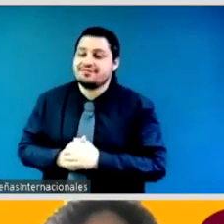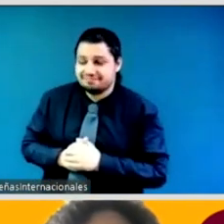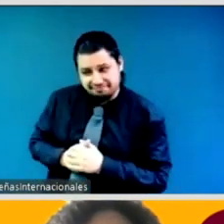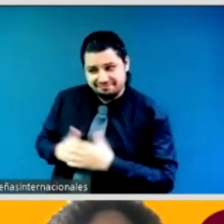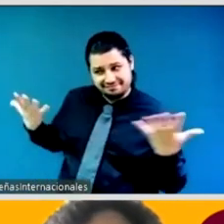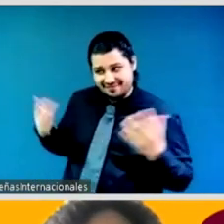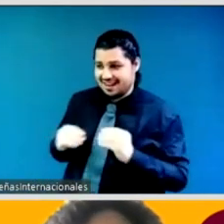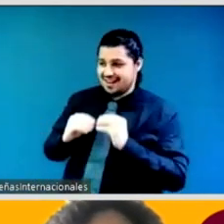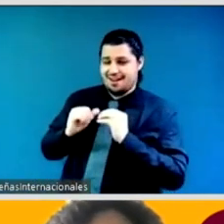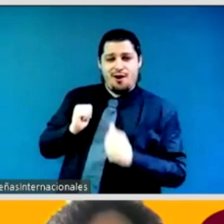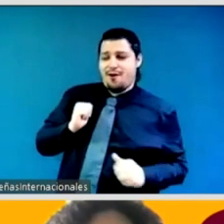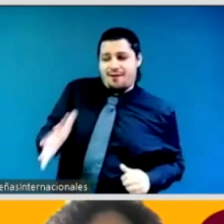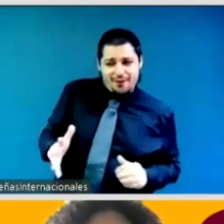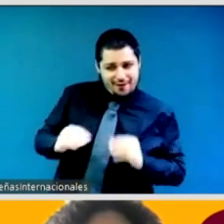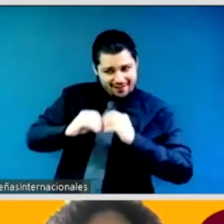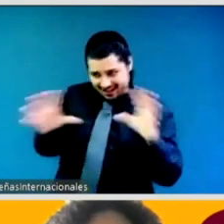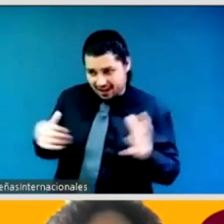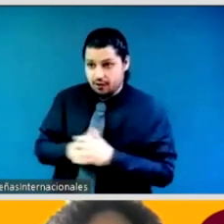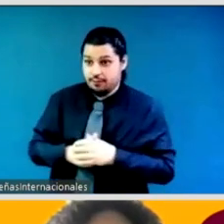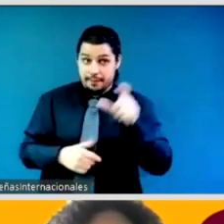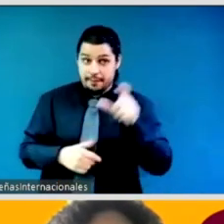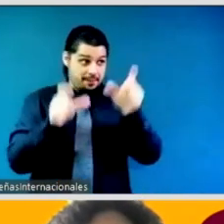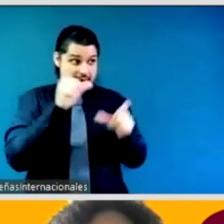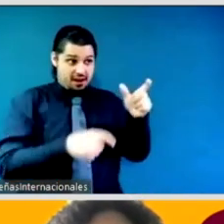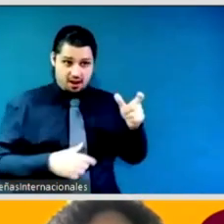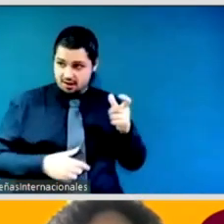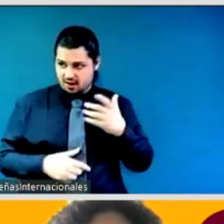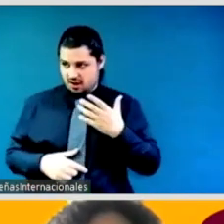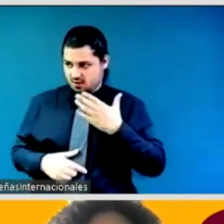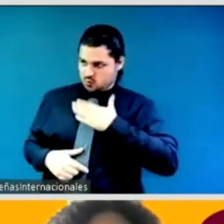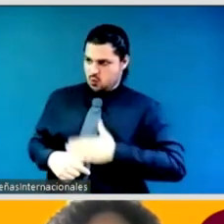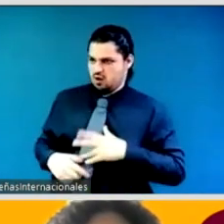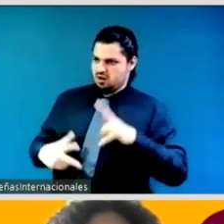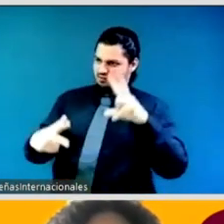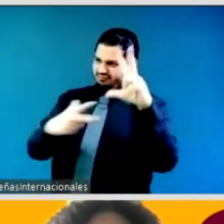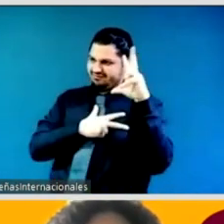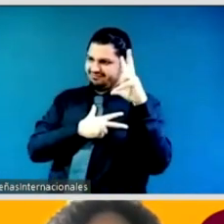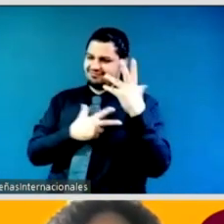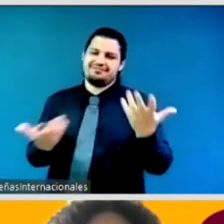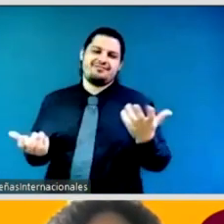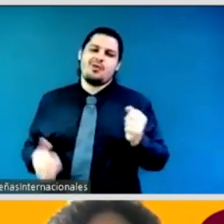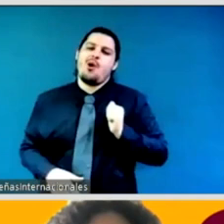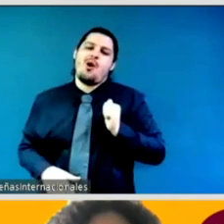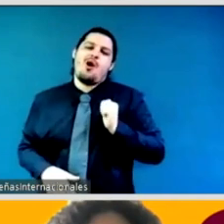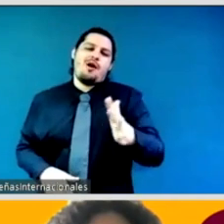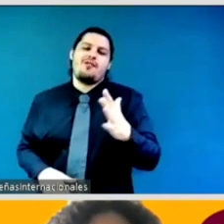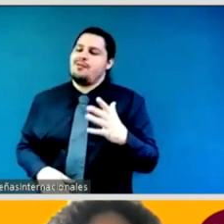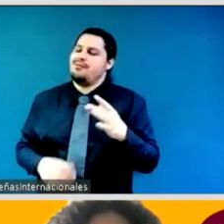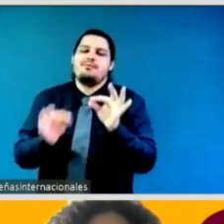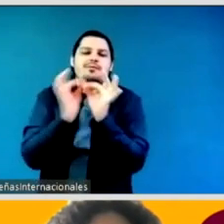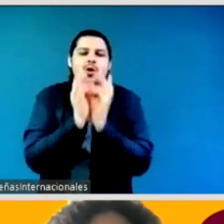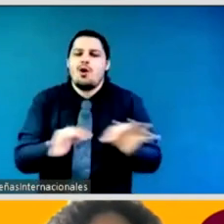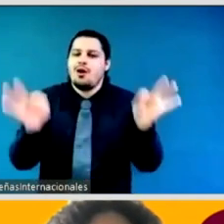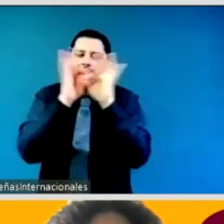where it becomes which is the crucial part of the whole action coalitions i think it's good that we have the blueprint or are